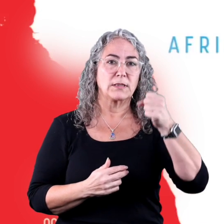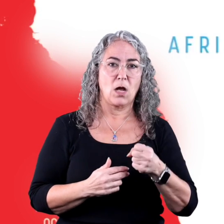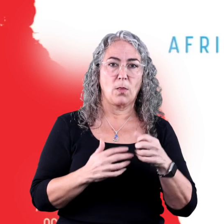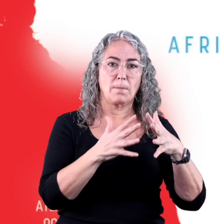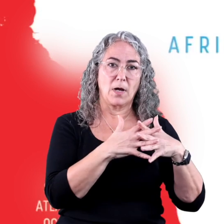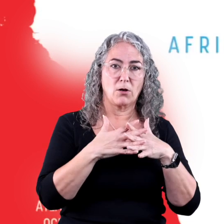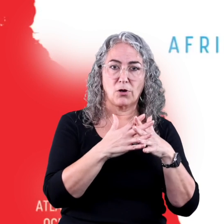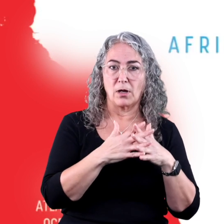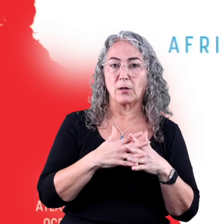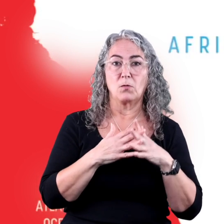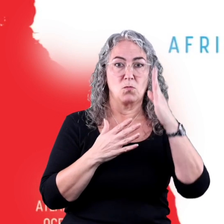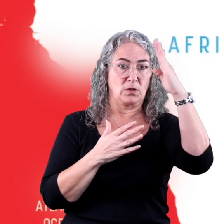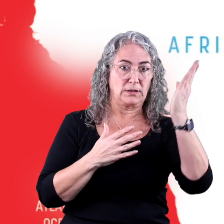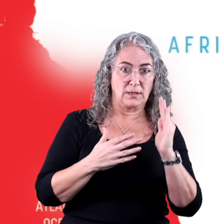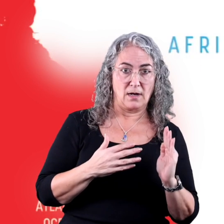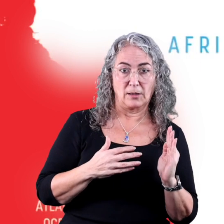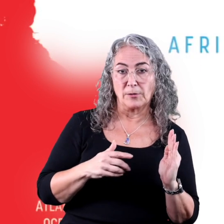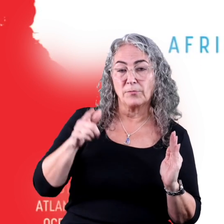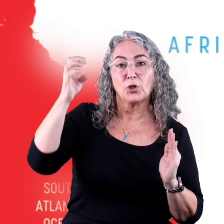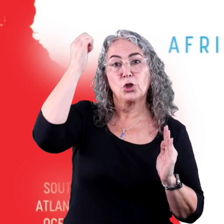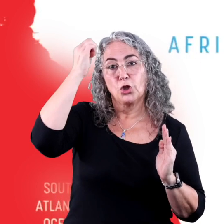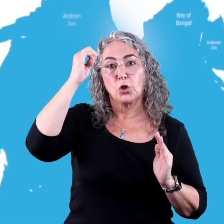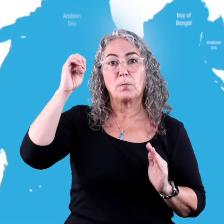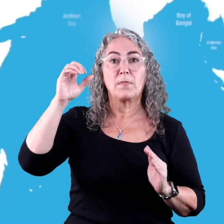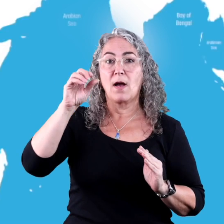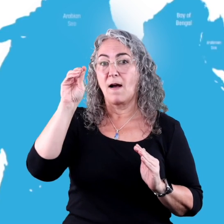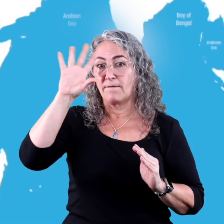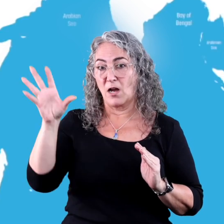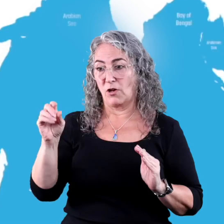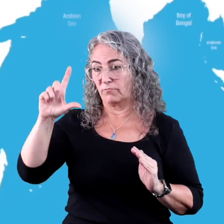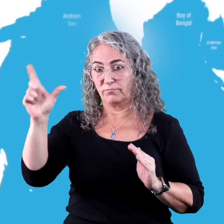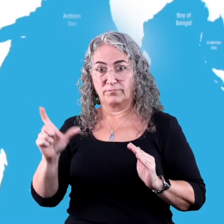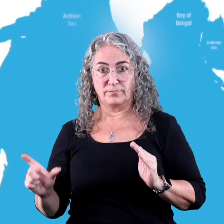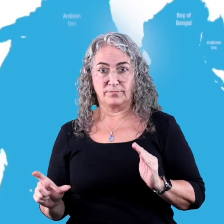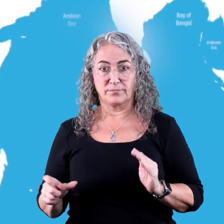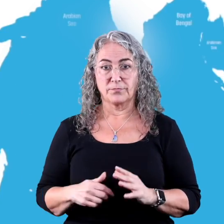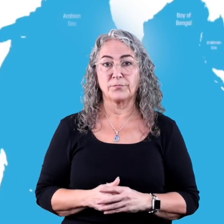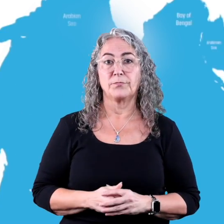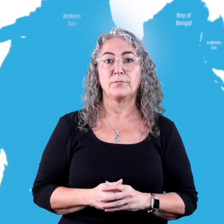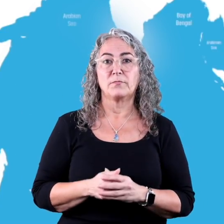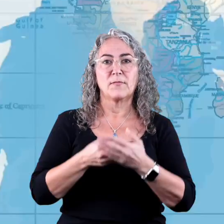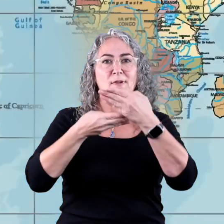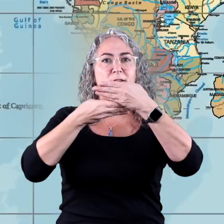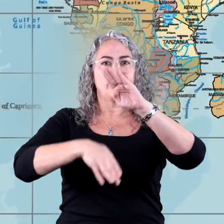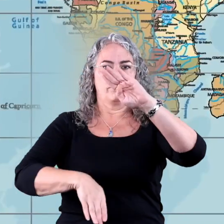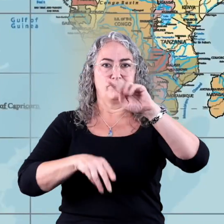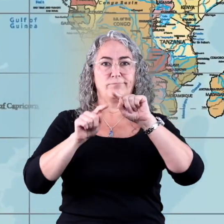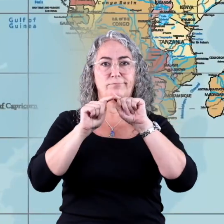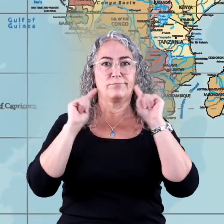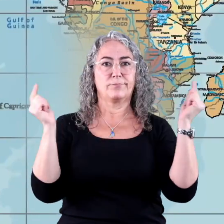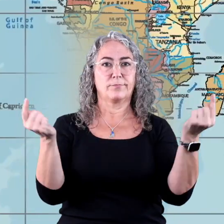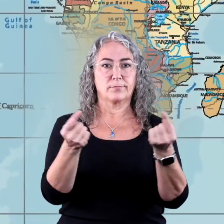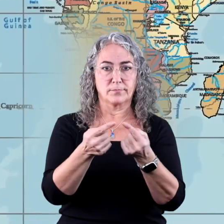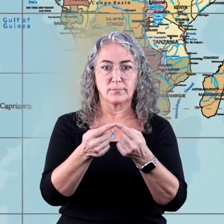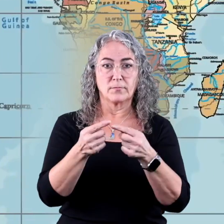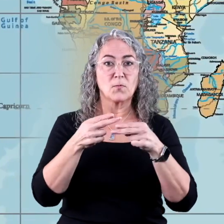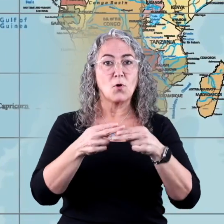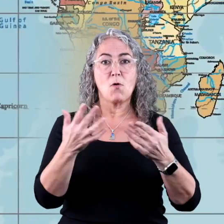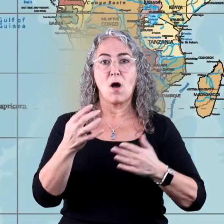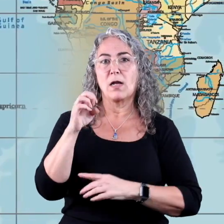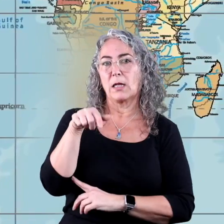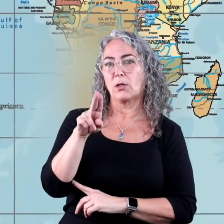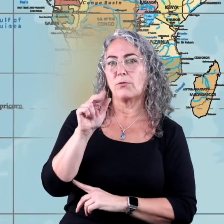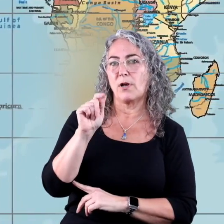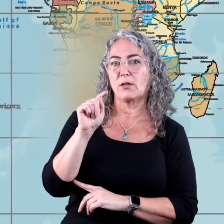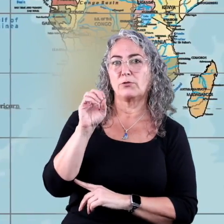between North and South America on one side and Europe and Africa on the other. The Atlantic Ocean is divided